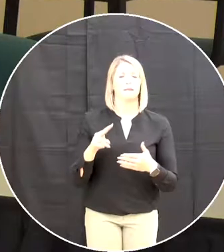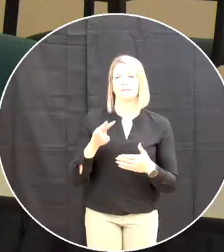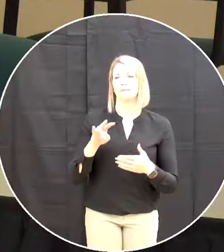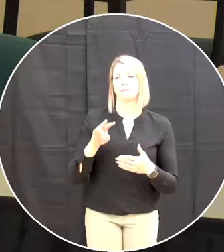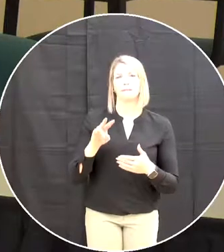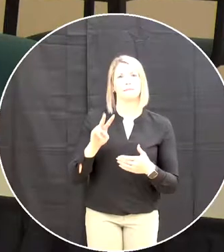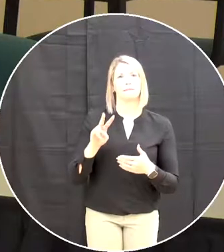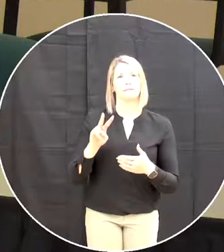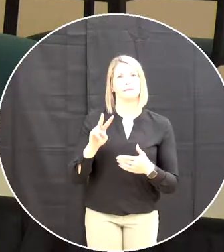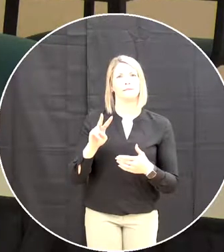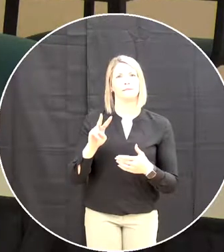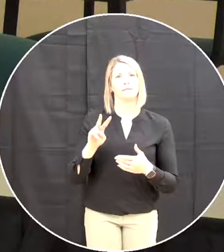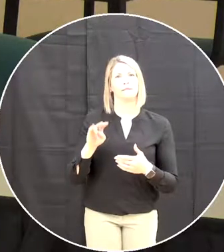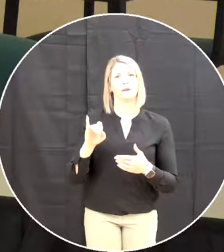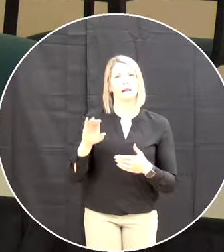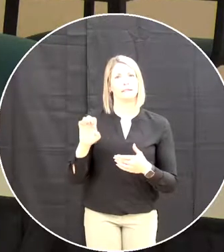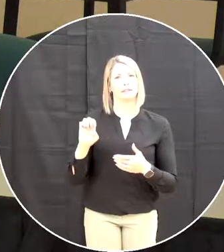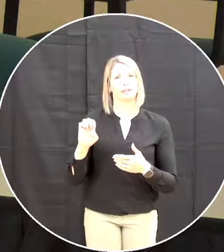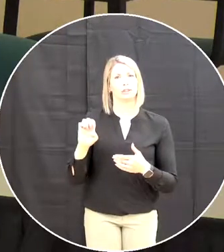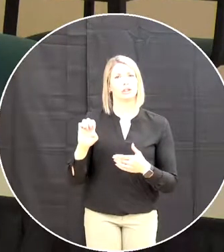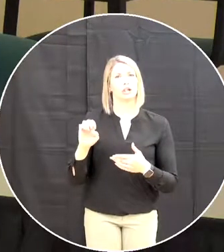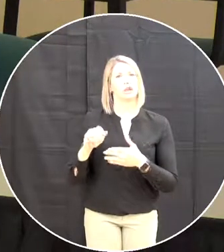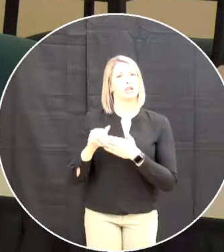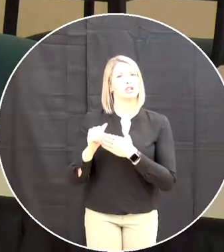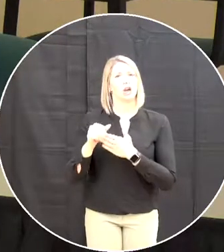a motion basically outlining our schedule for next year